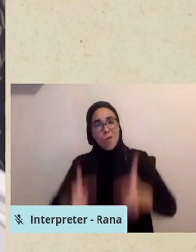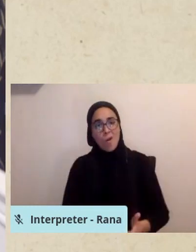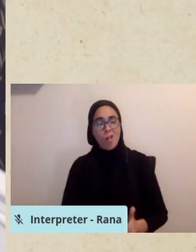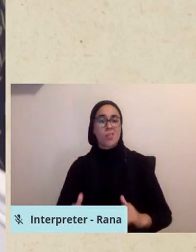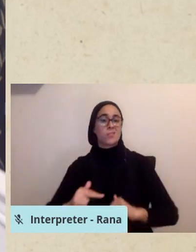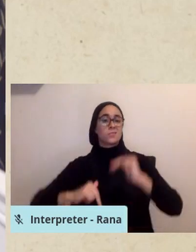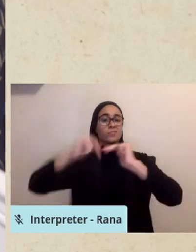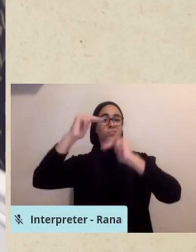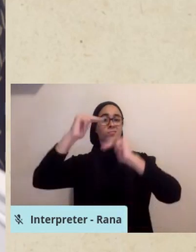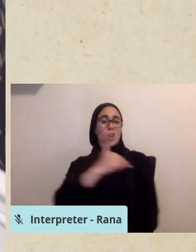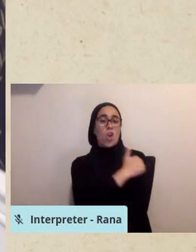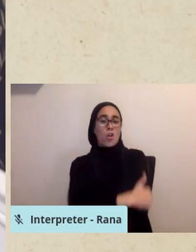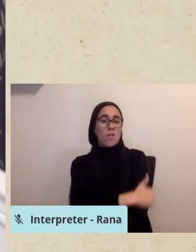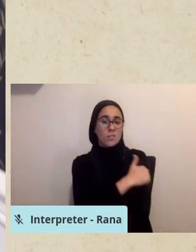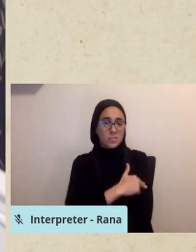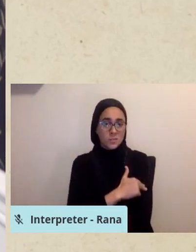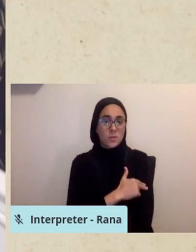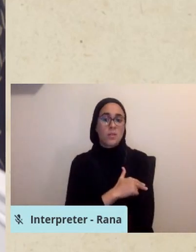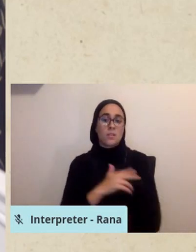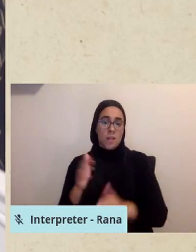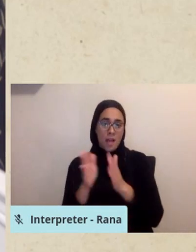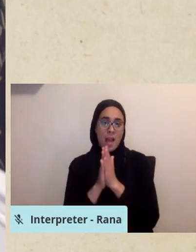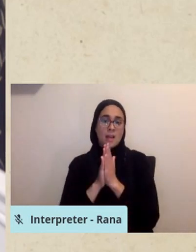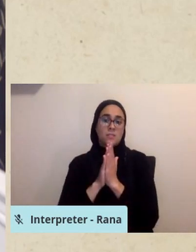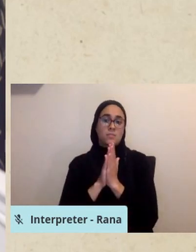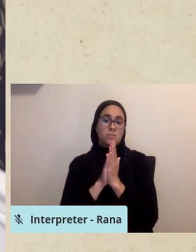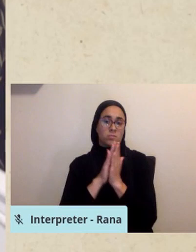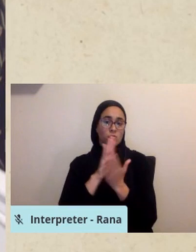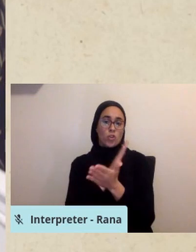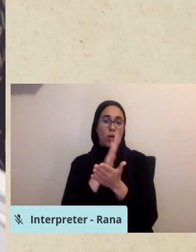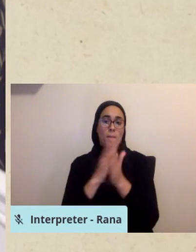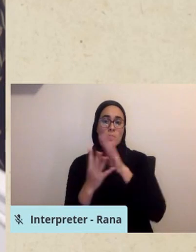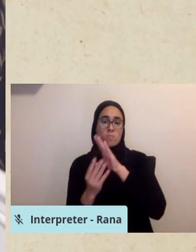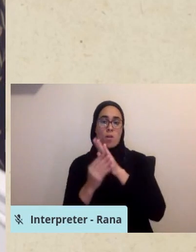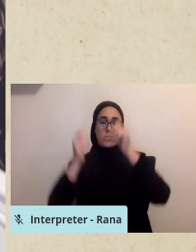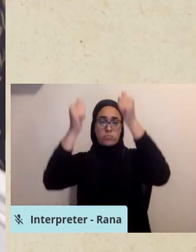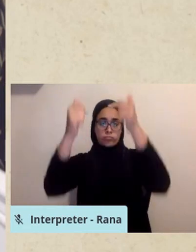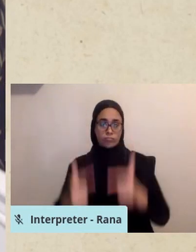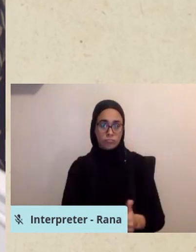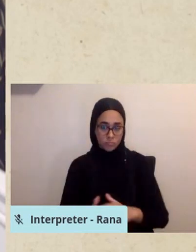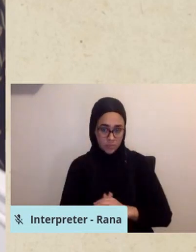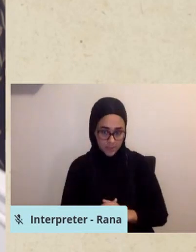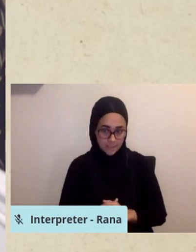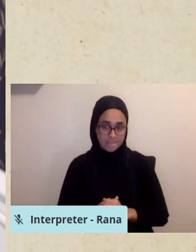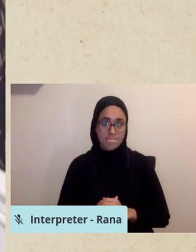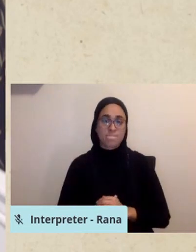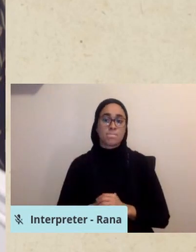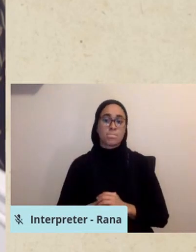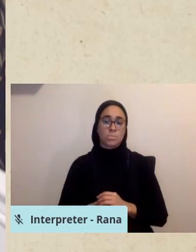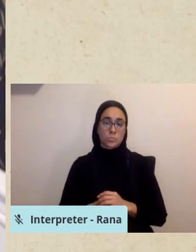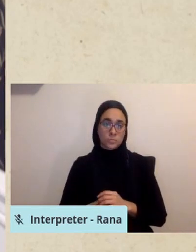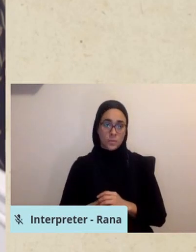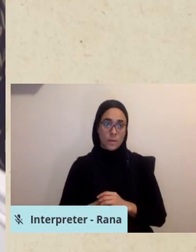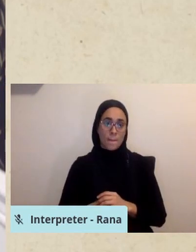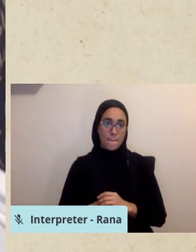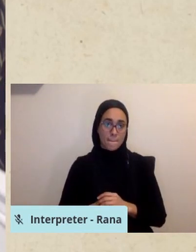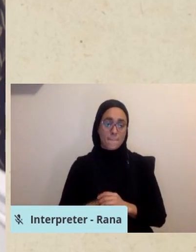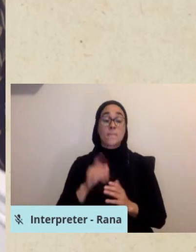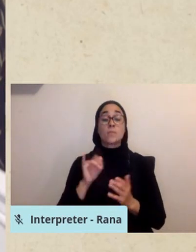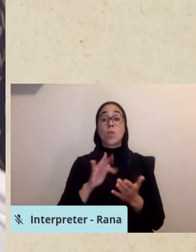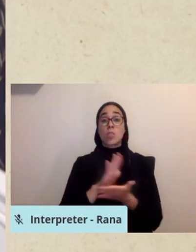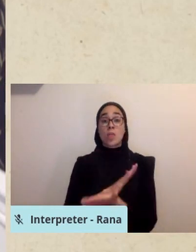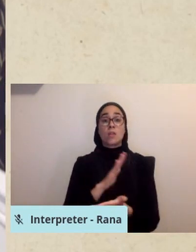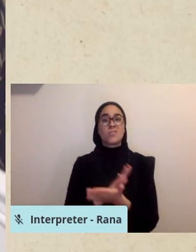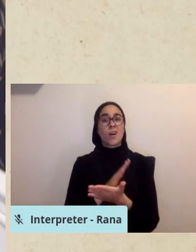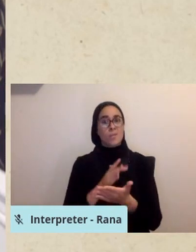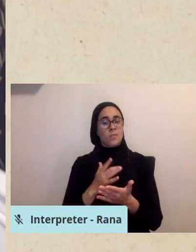days and weeks that followed after this document became, became, was put into